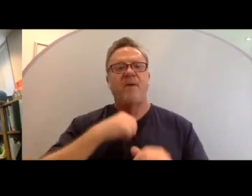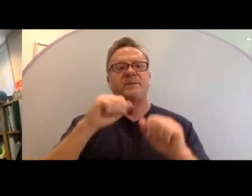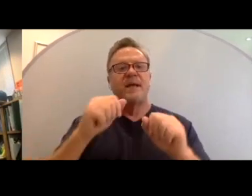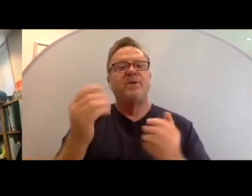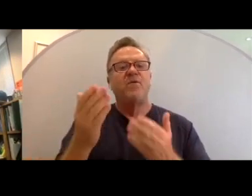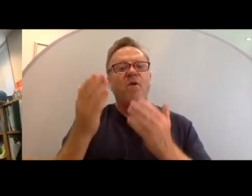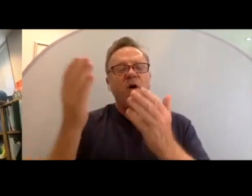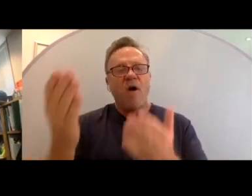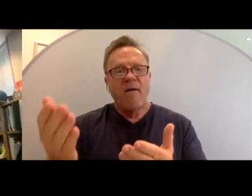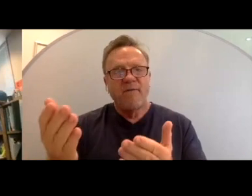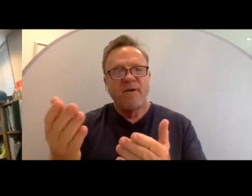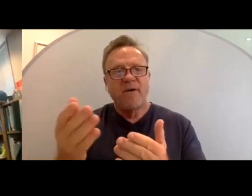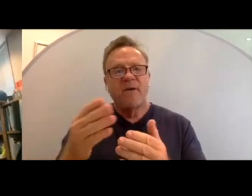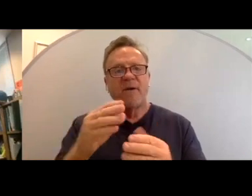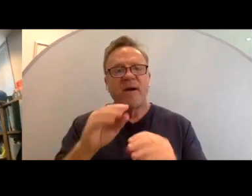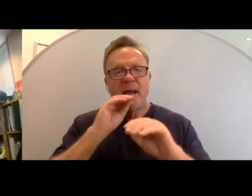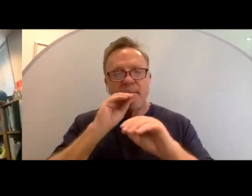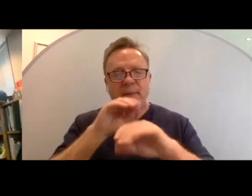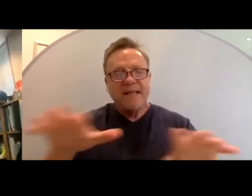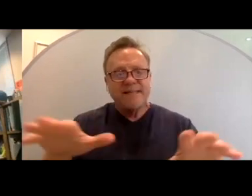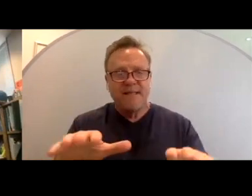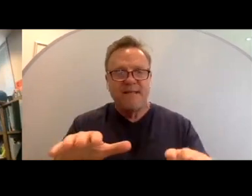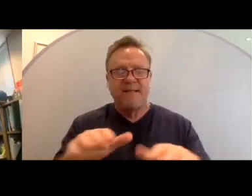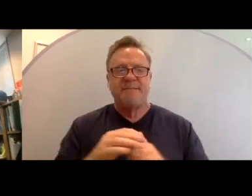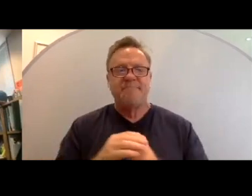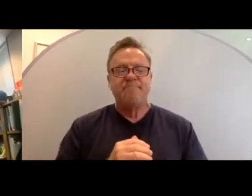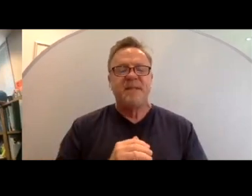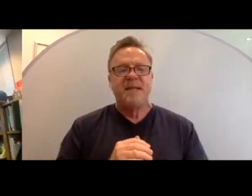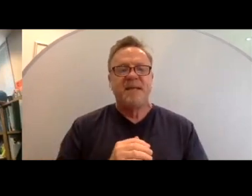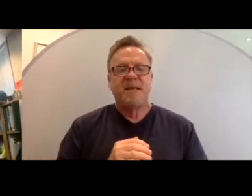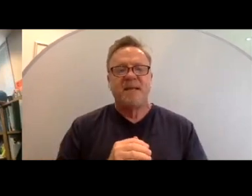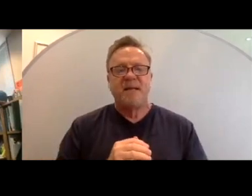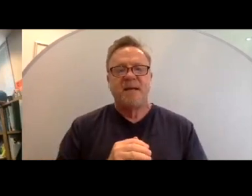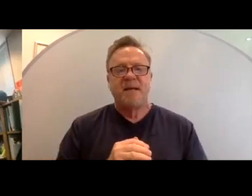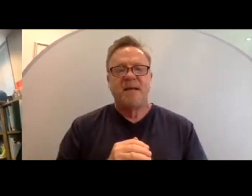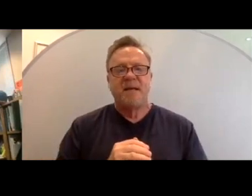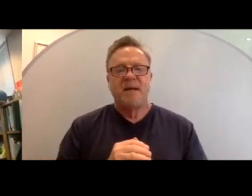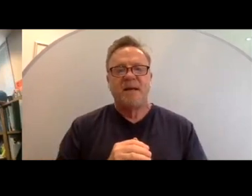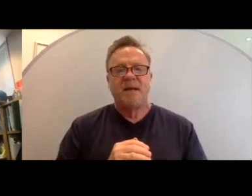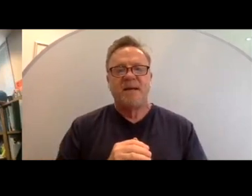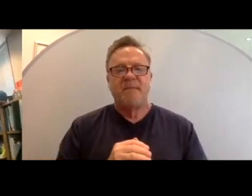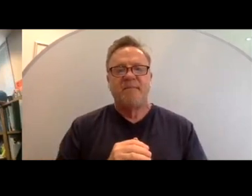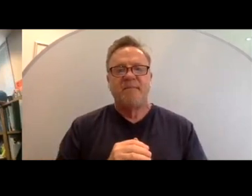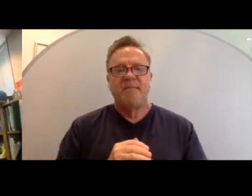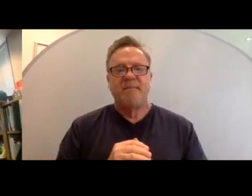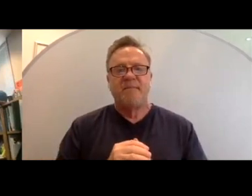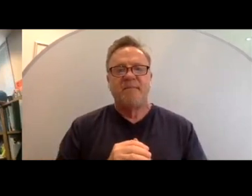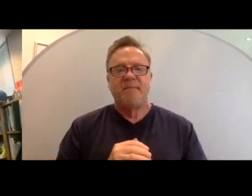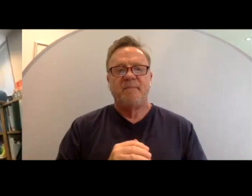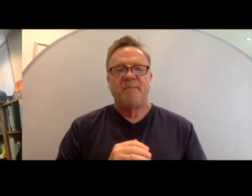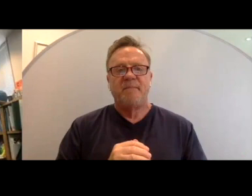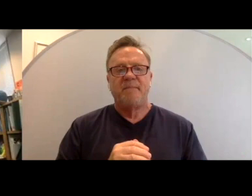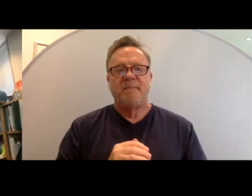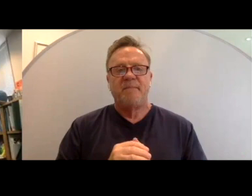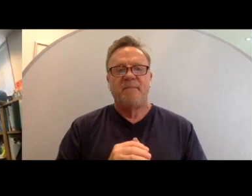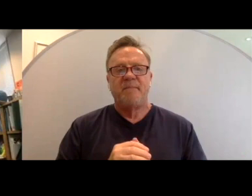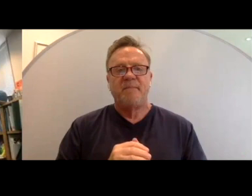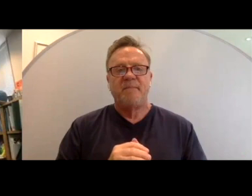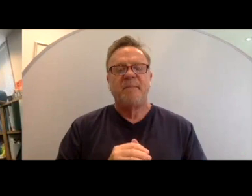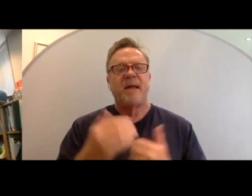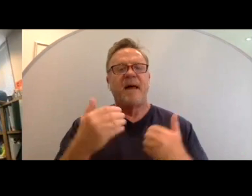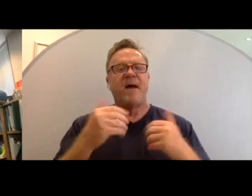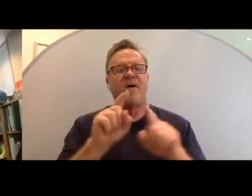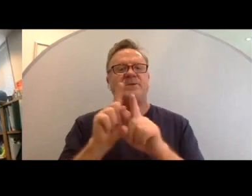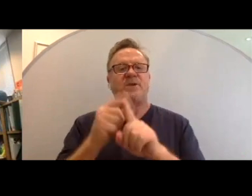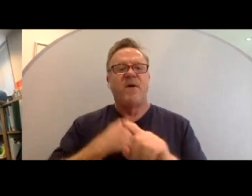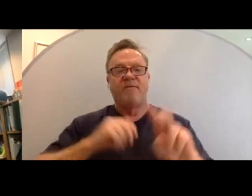him a blessing in that context. But I want to lift up this quote that I also have on the